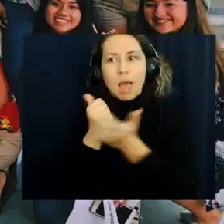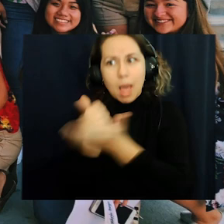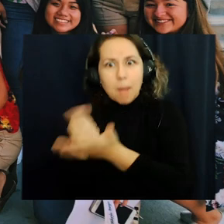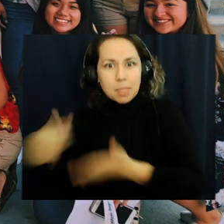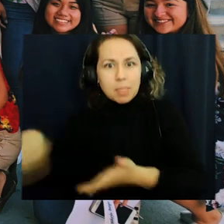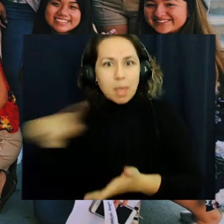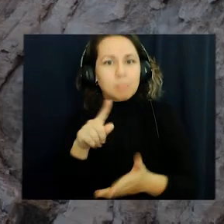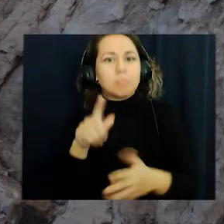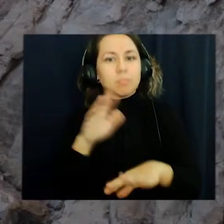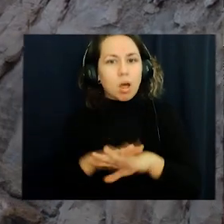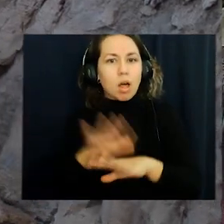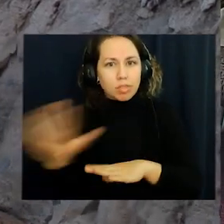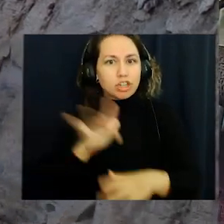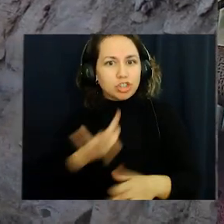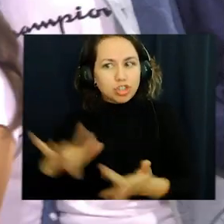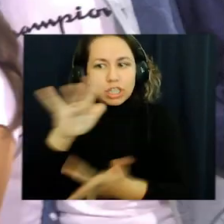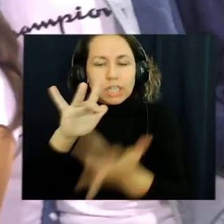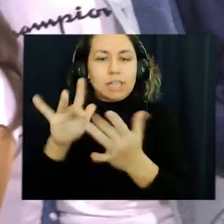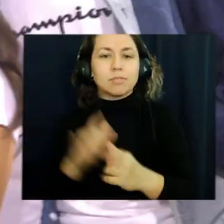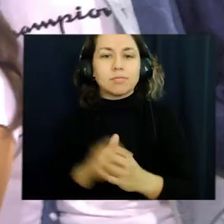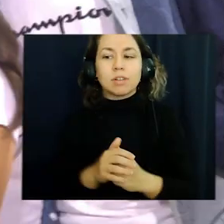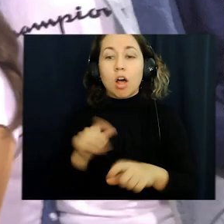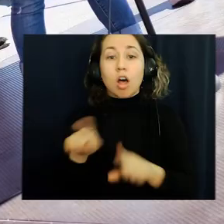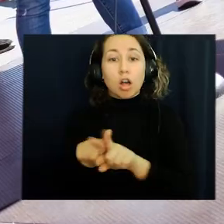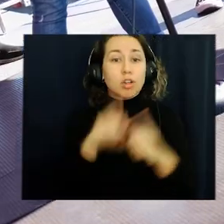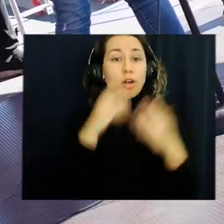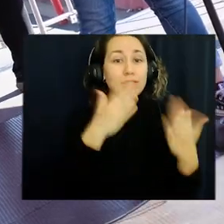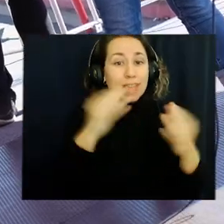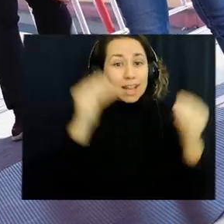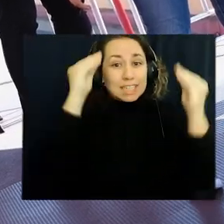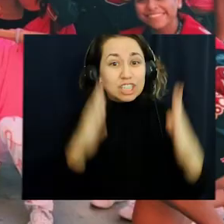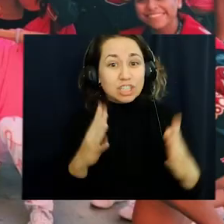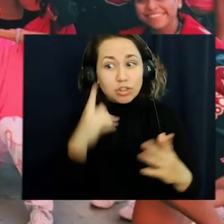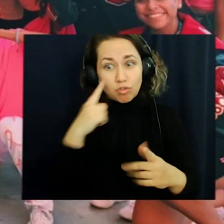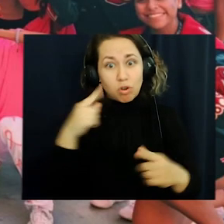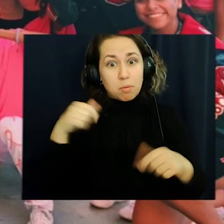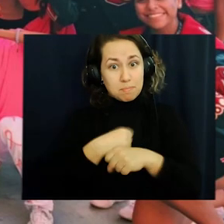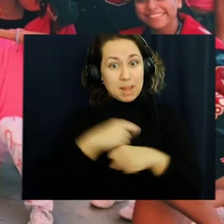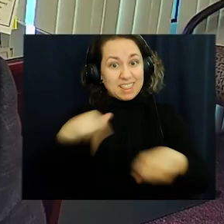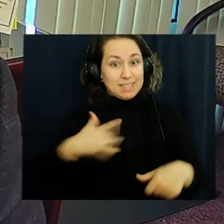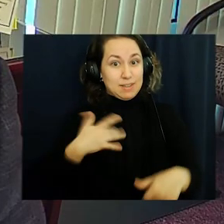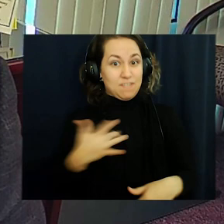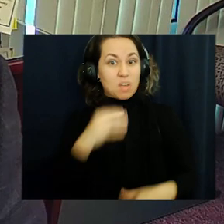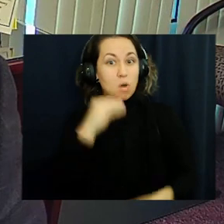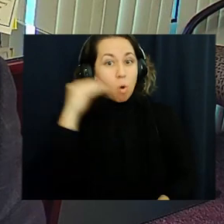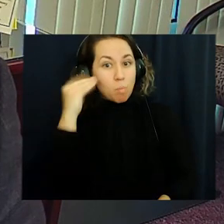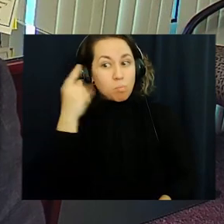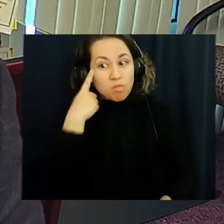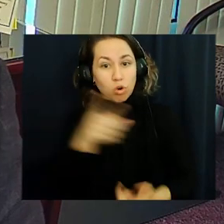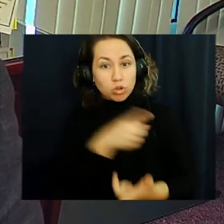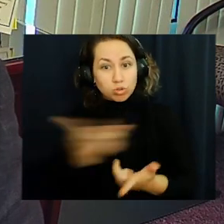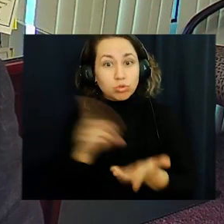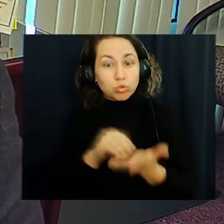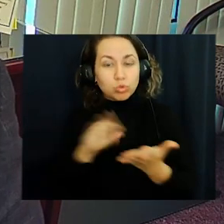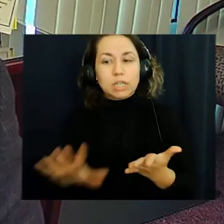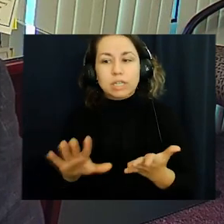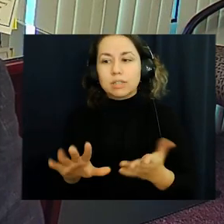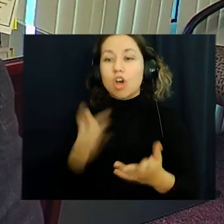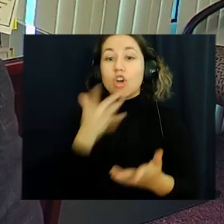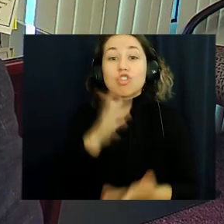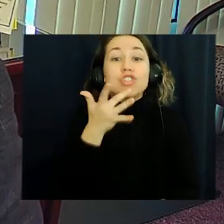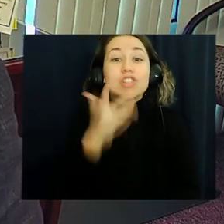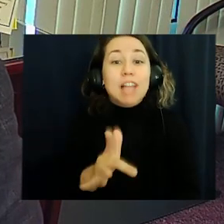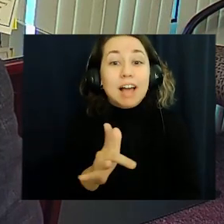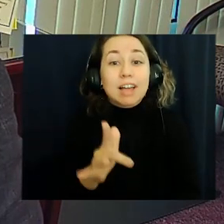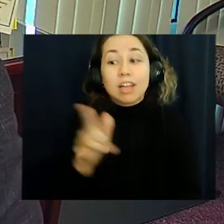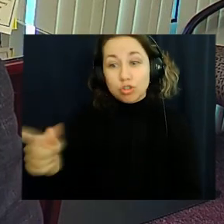would like to thank the teachers and staff that make Segersham a wonderful home away from home for each and every one of our students. I wish our graduates the best of luck and look